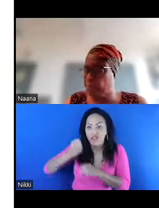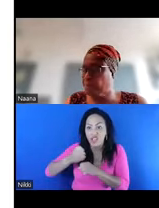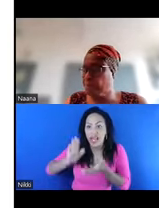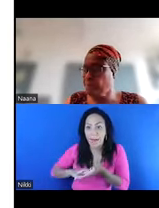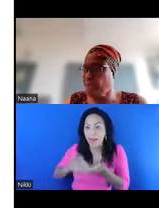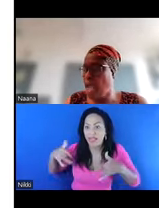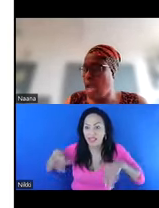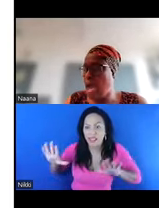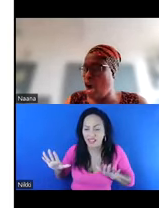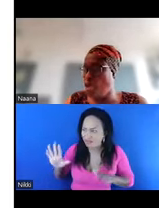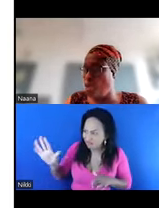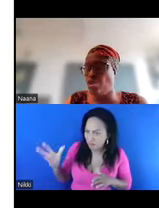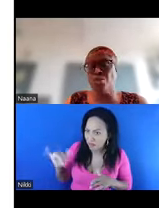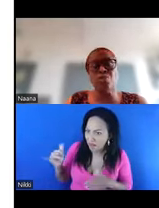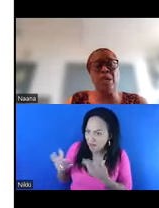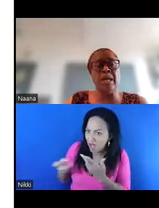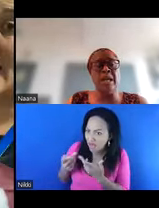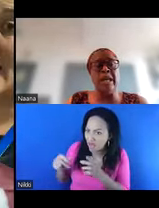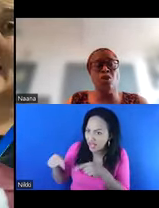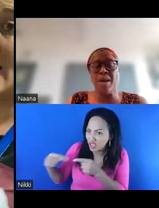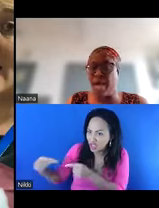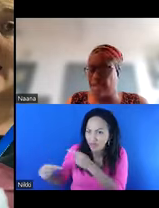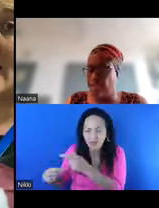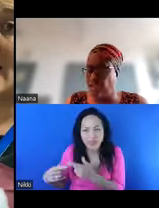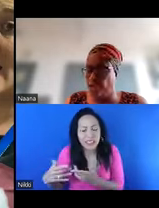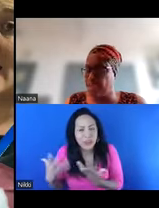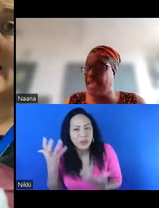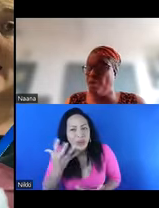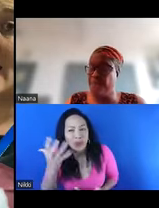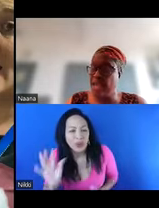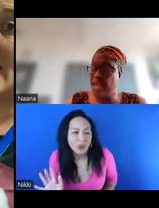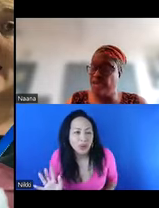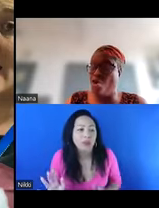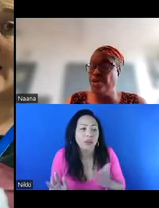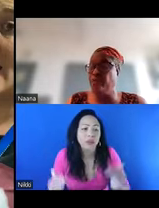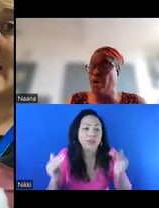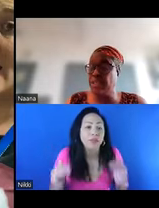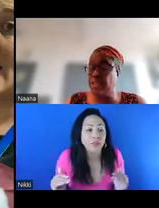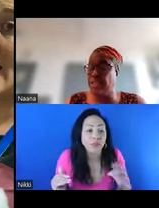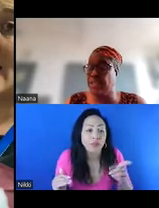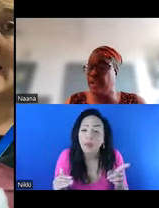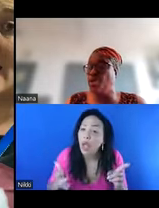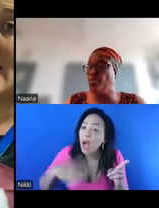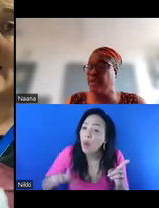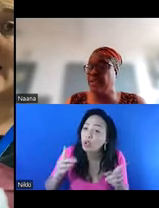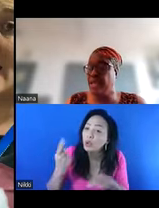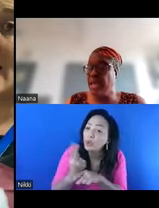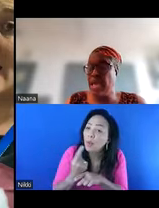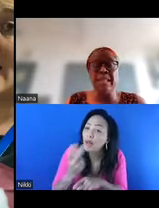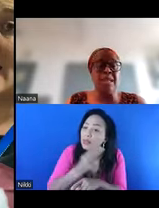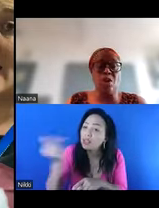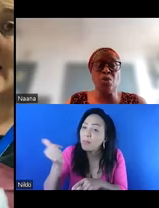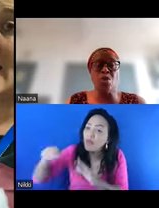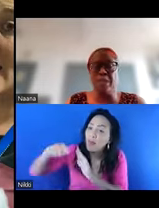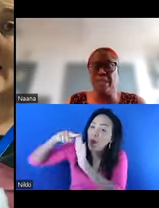challenging. I also want to look at, you know, some of the draconian policies that have also been done,